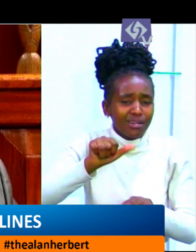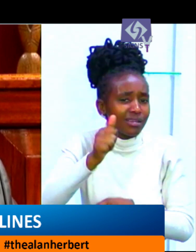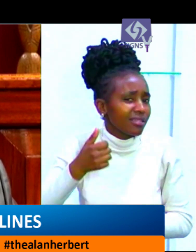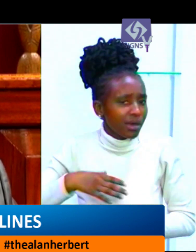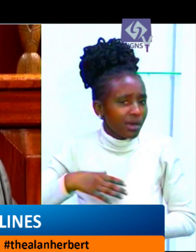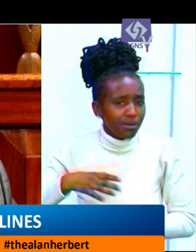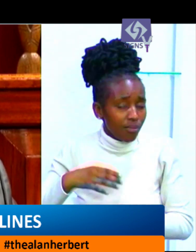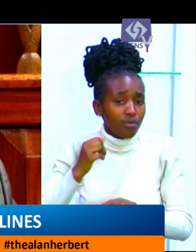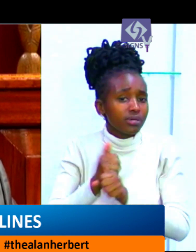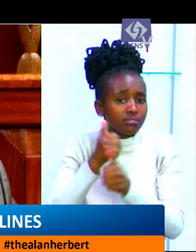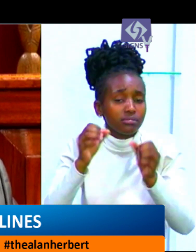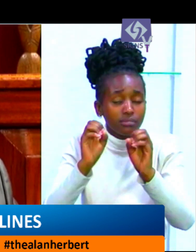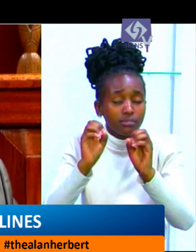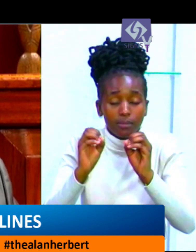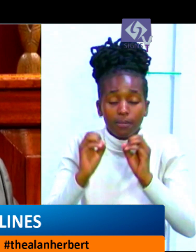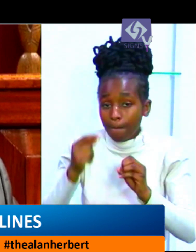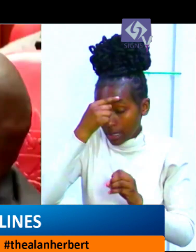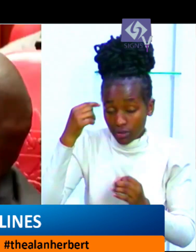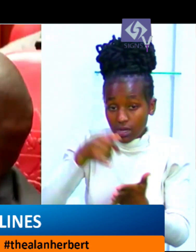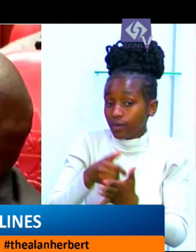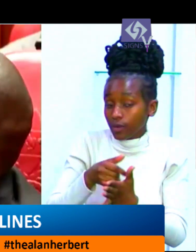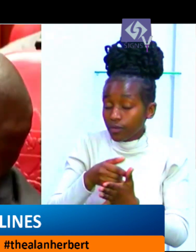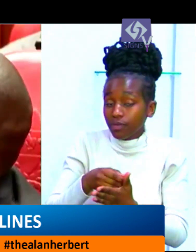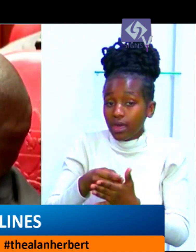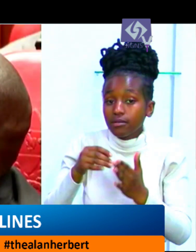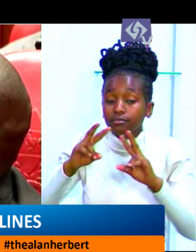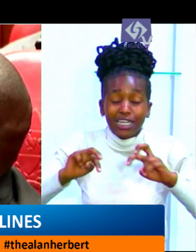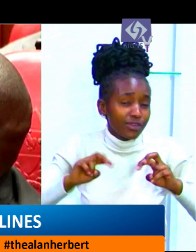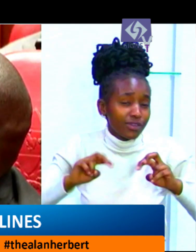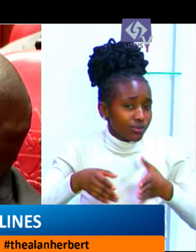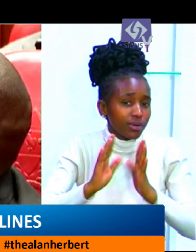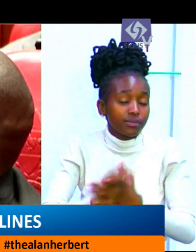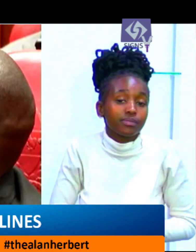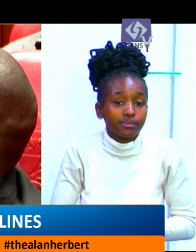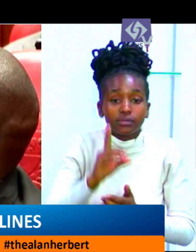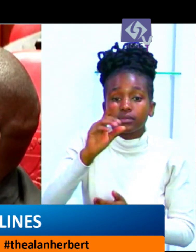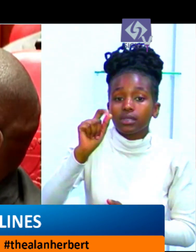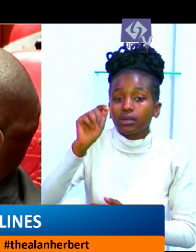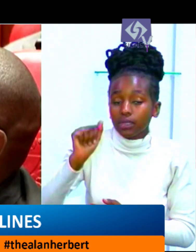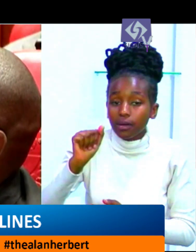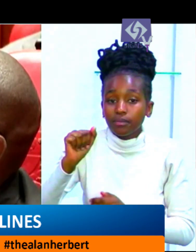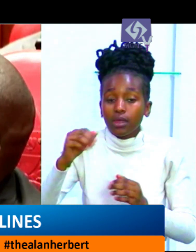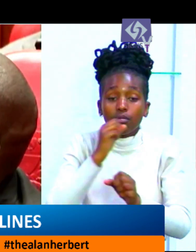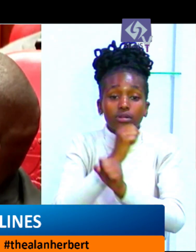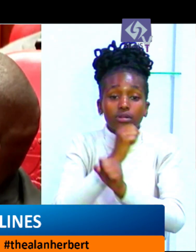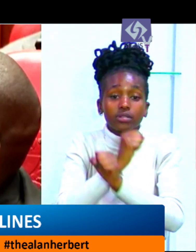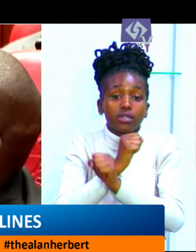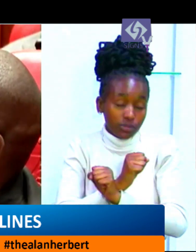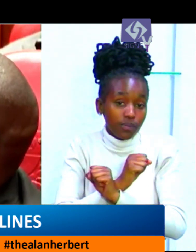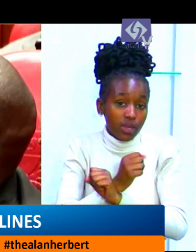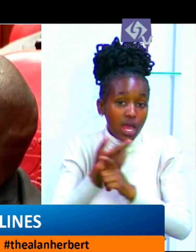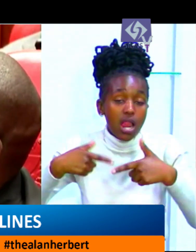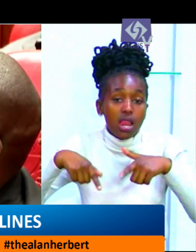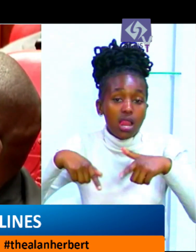now to wild wild coin probe but details of 350 000 kenyan kenyans in my